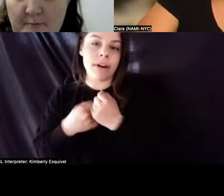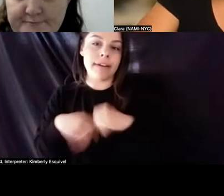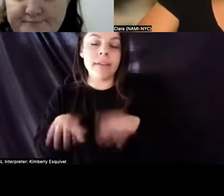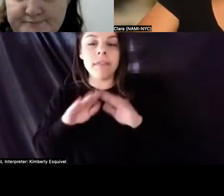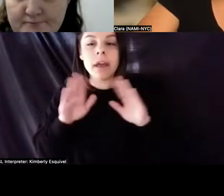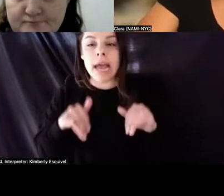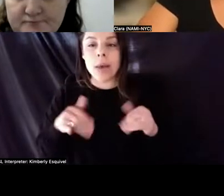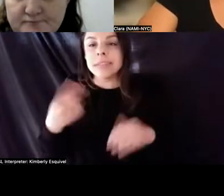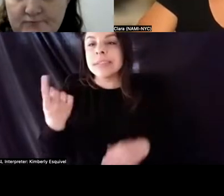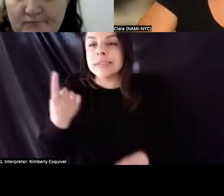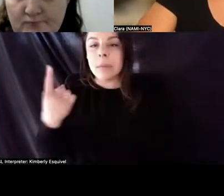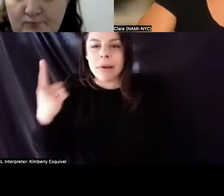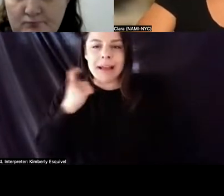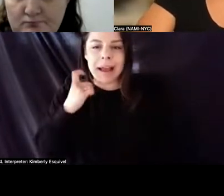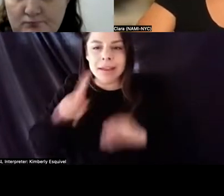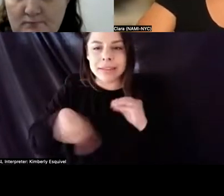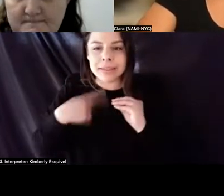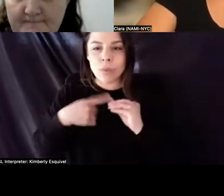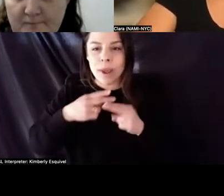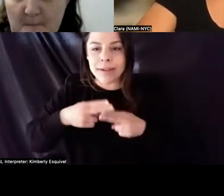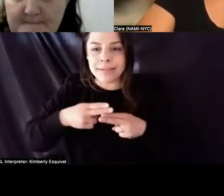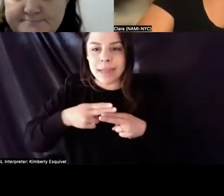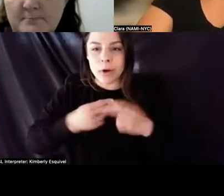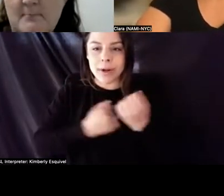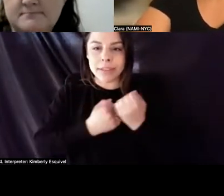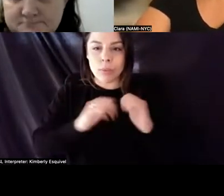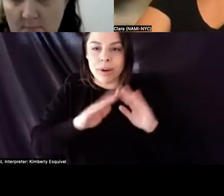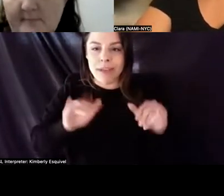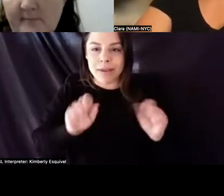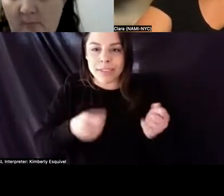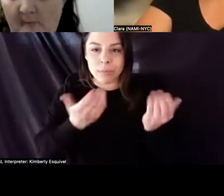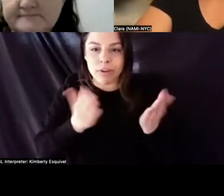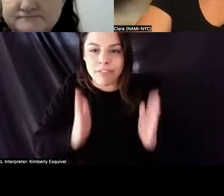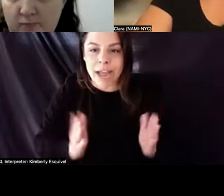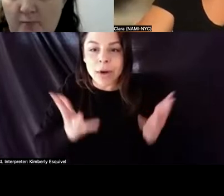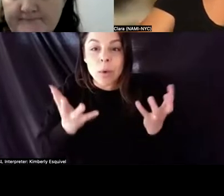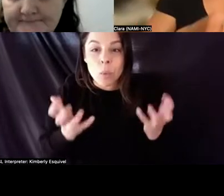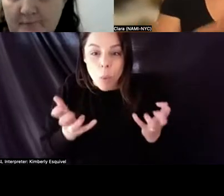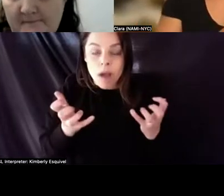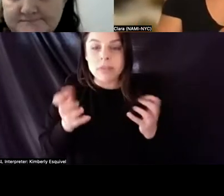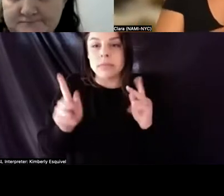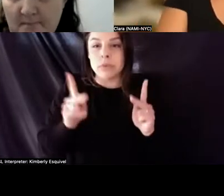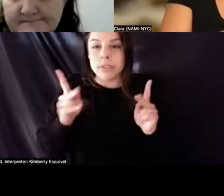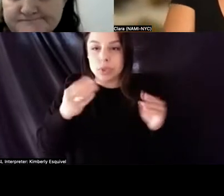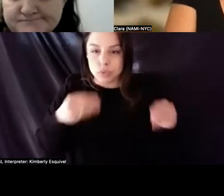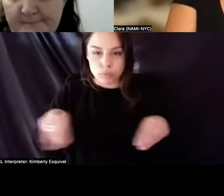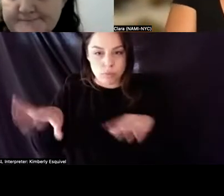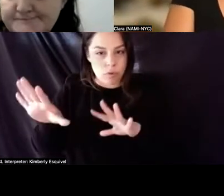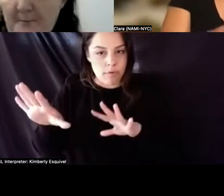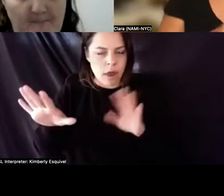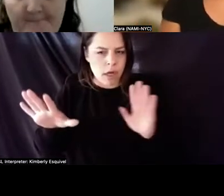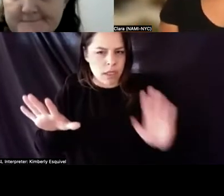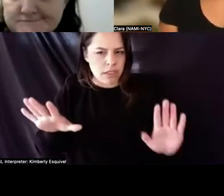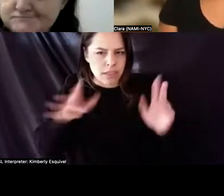so someone asked when a temporary supportive housing provider wants a tenant to move on, is it the tenant's sole responsibility